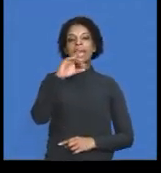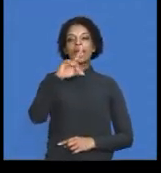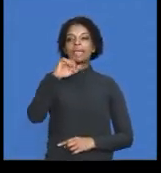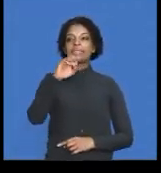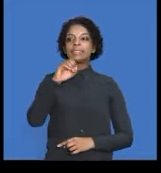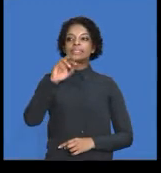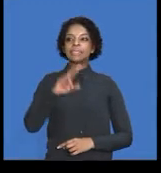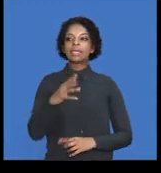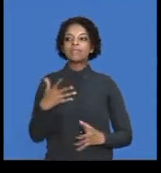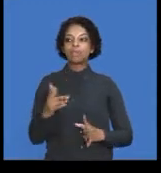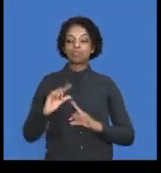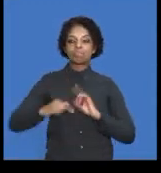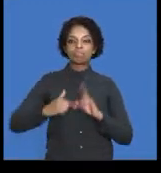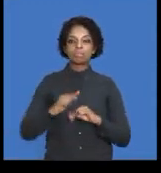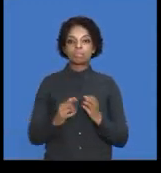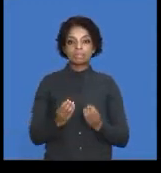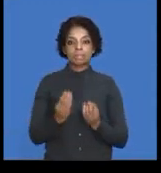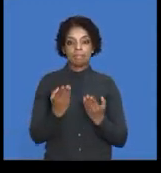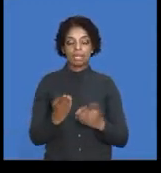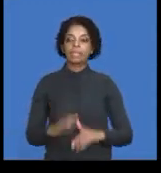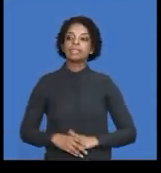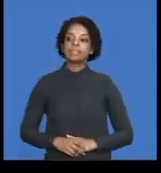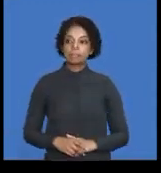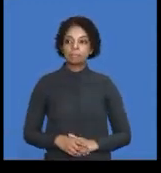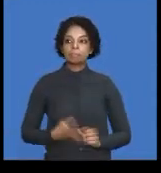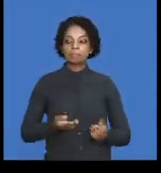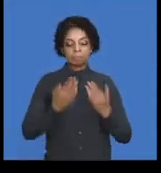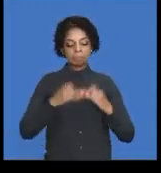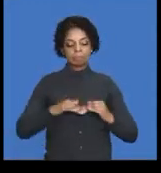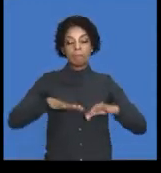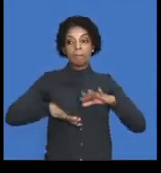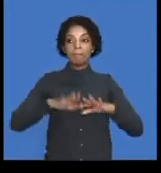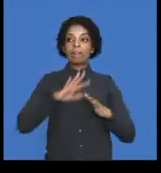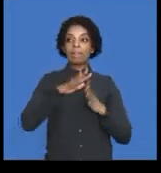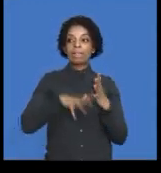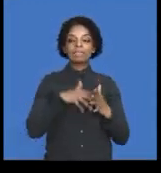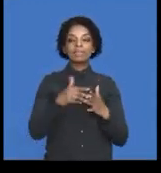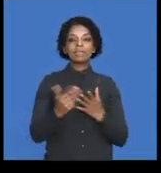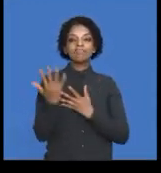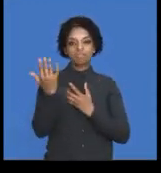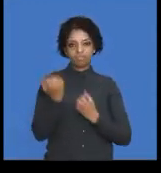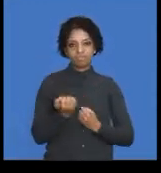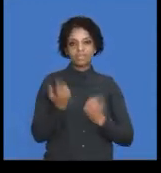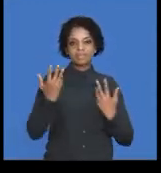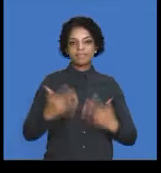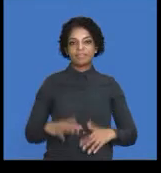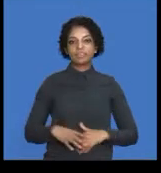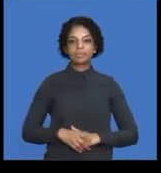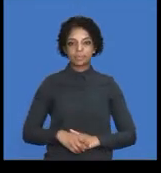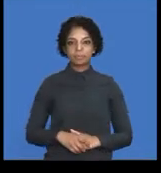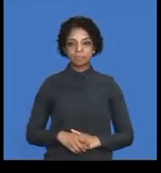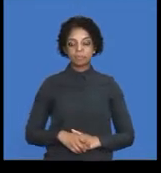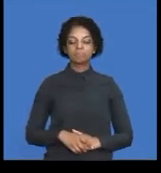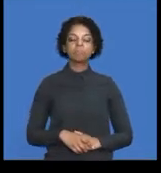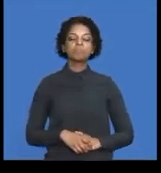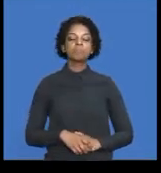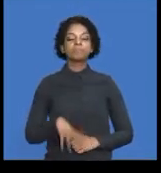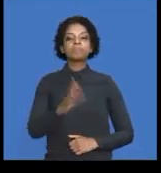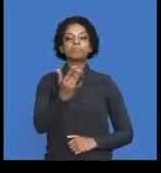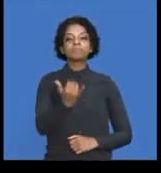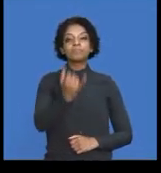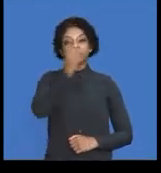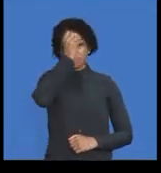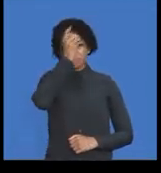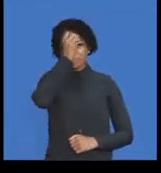the balance on the statement received from future traders. Okay, so let's understand what we're doing.